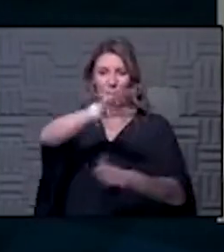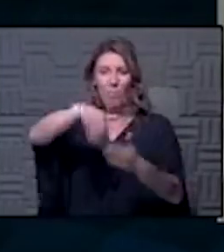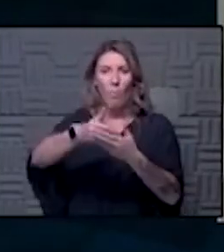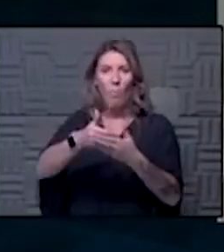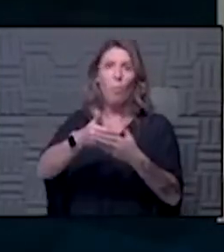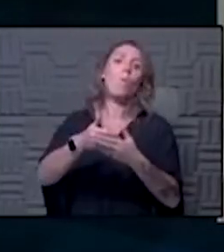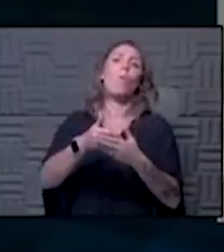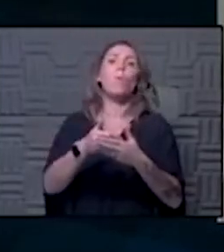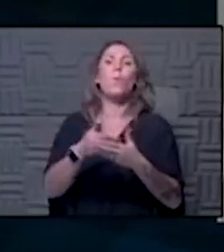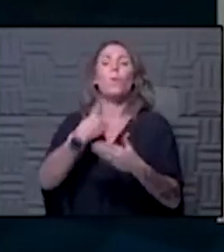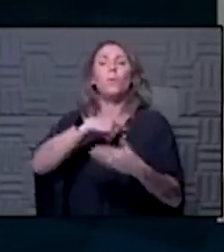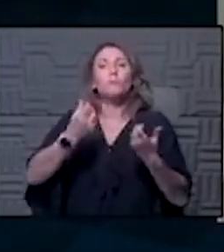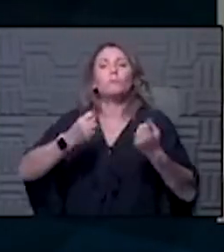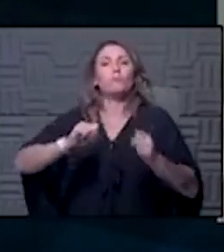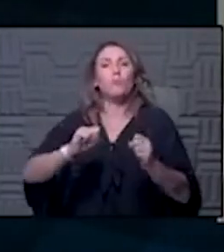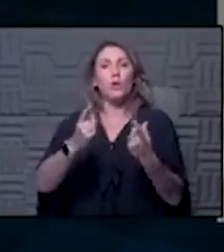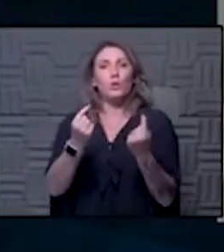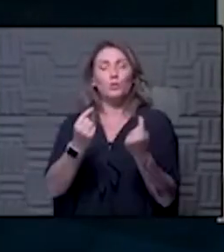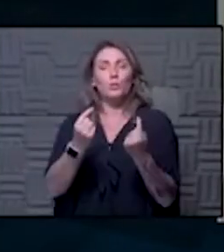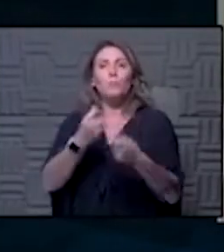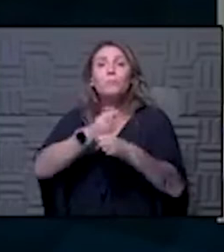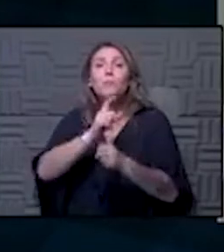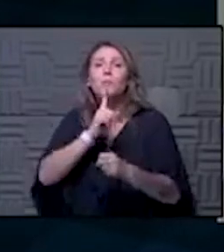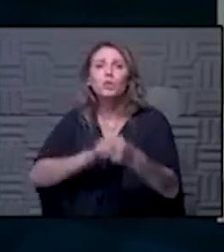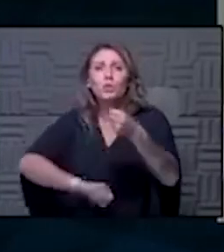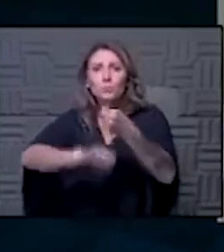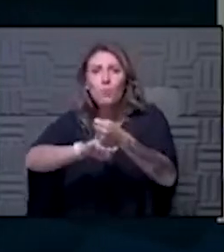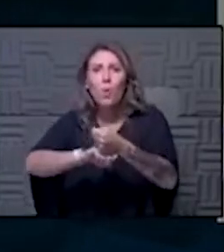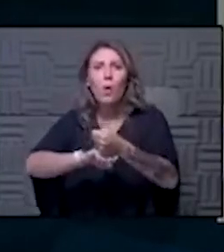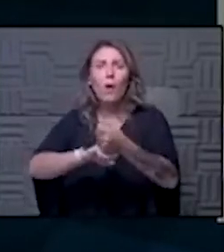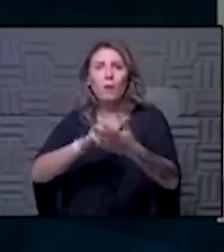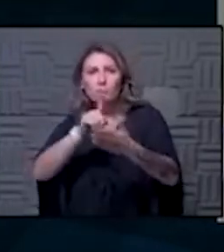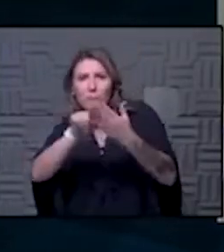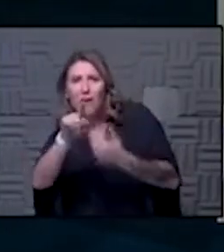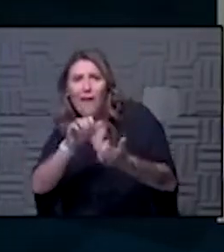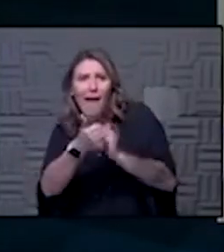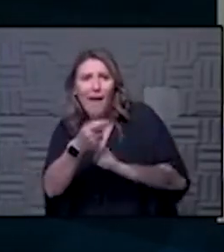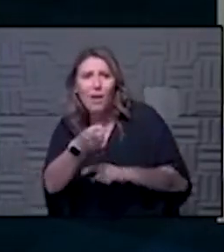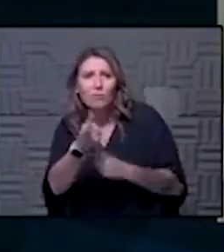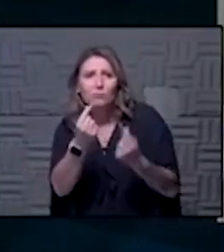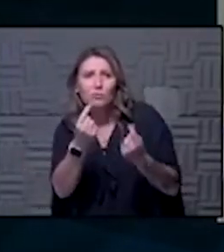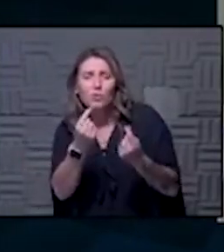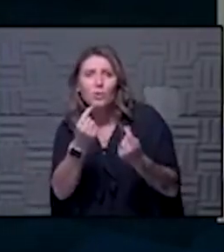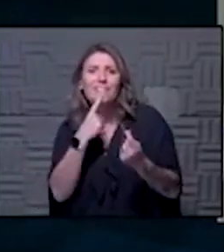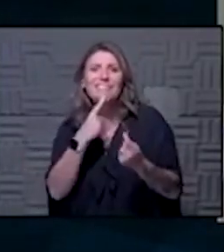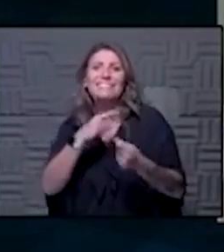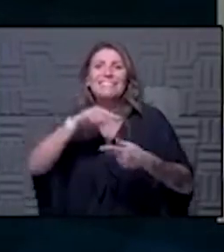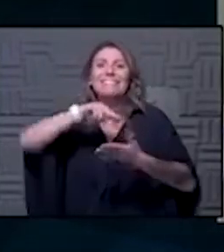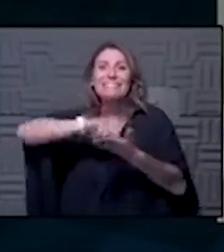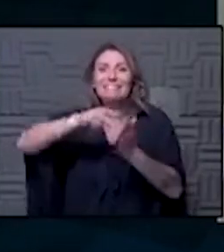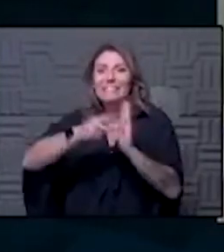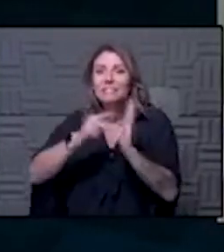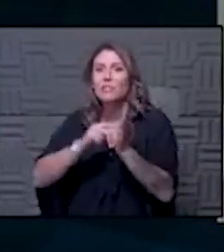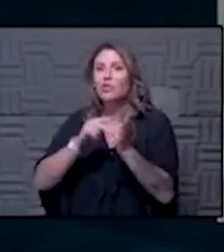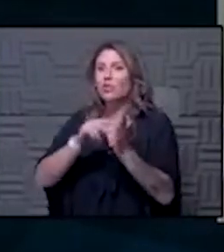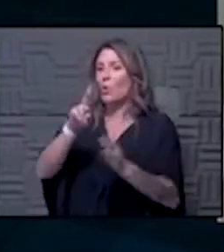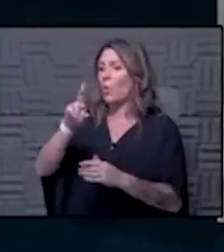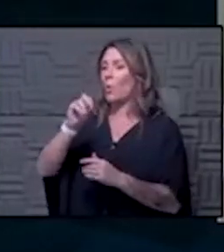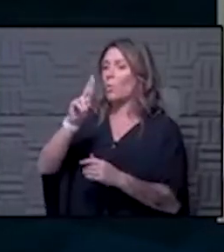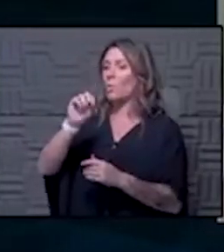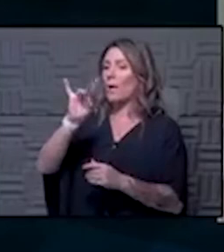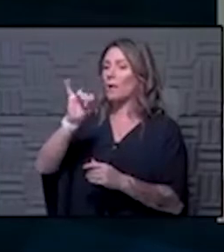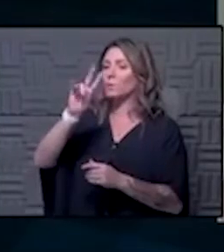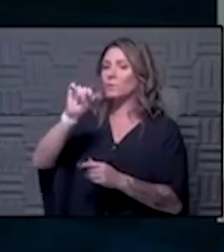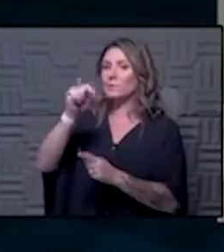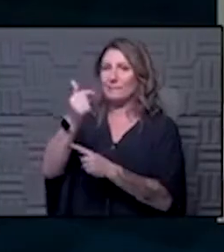is make sure we support them and check in on them and we call it intentional rounding and it's gotten some